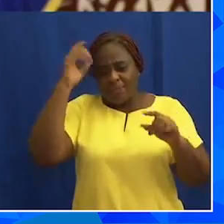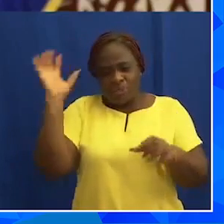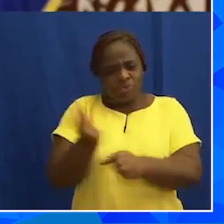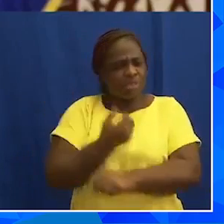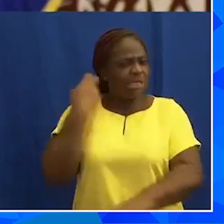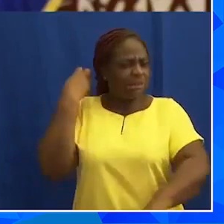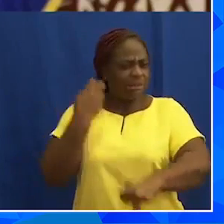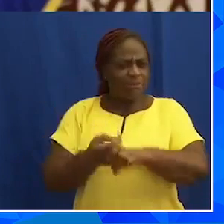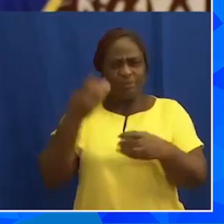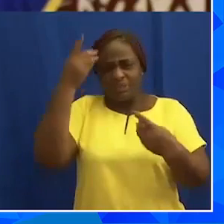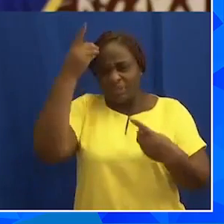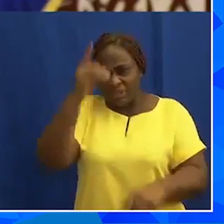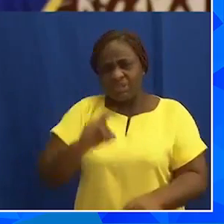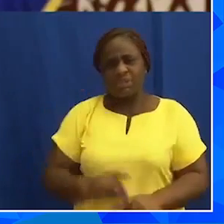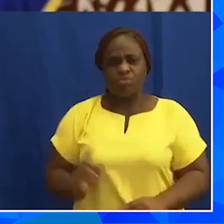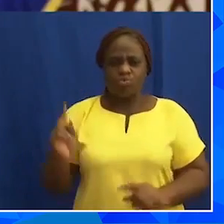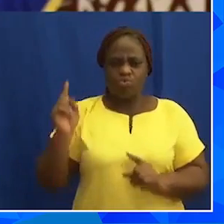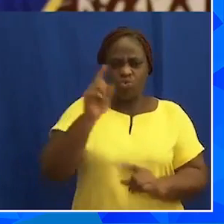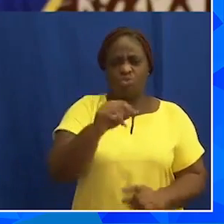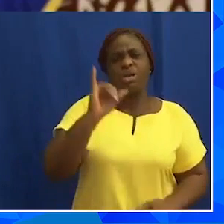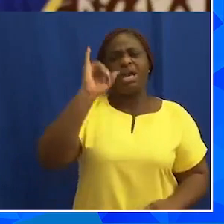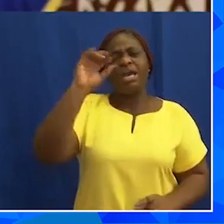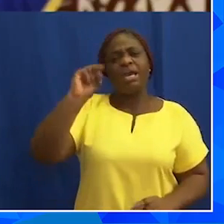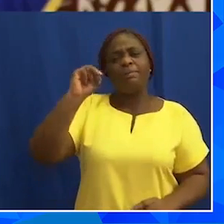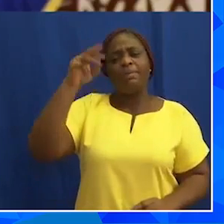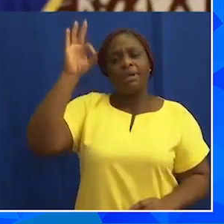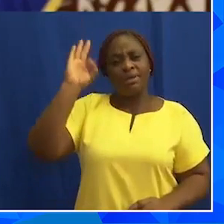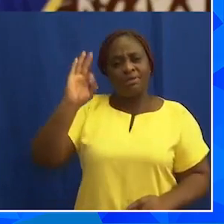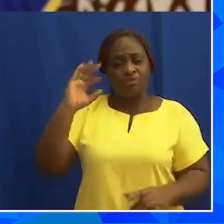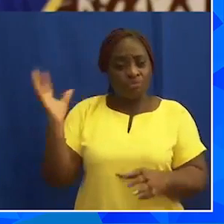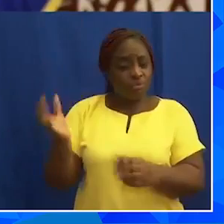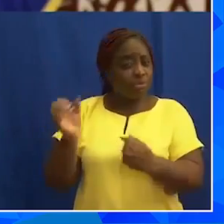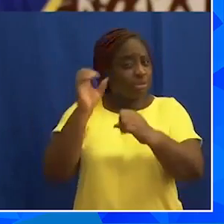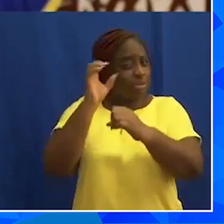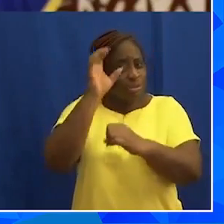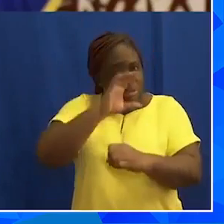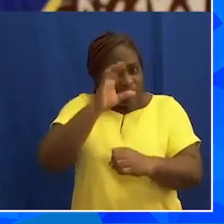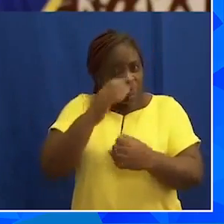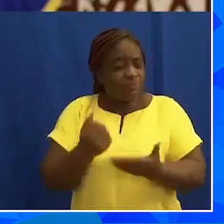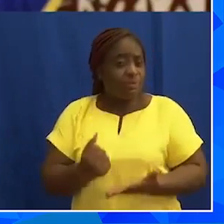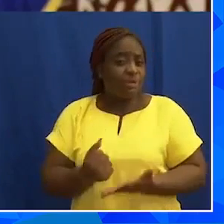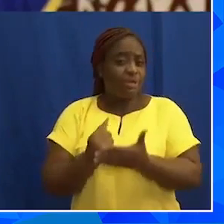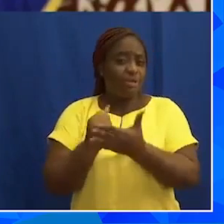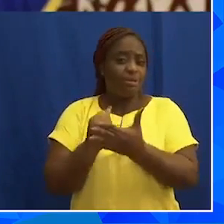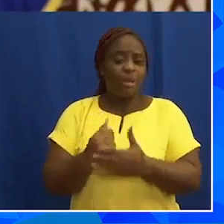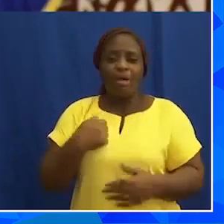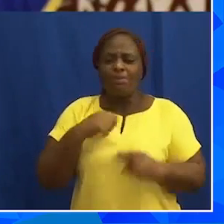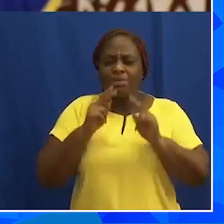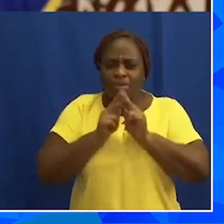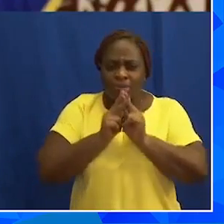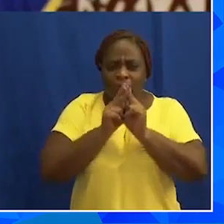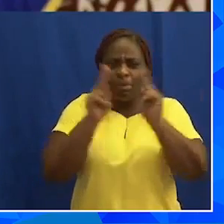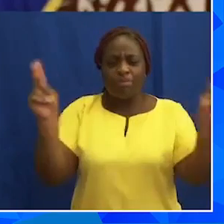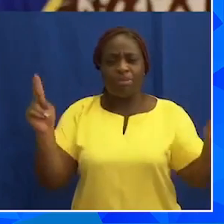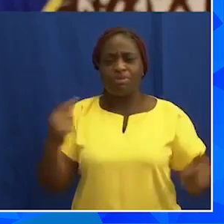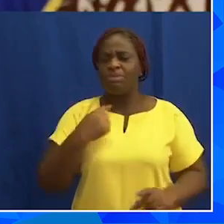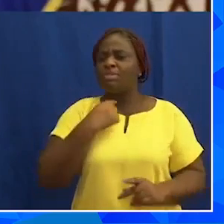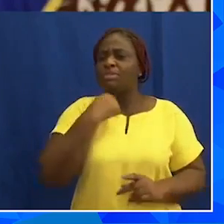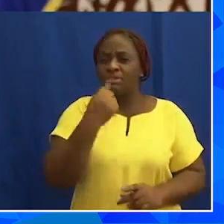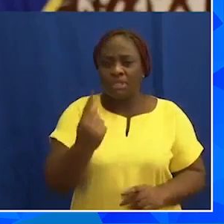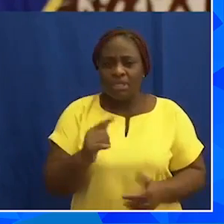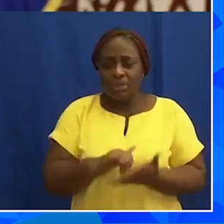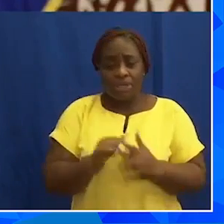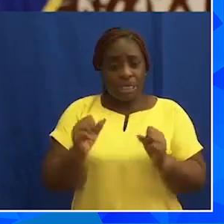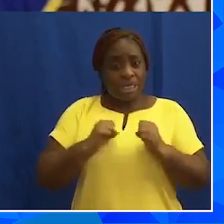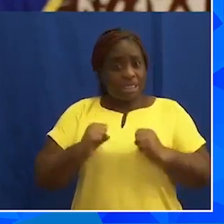to go to the IMF to seek support, I have been speaking publicly at different fora on